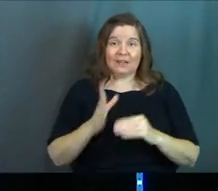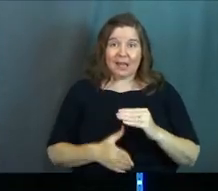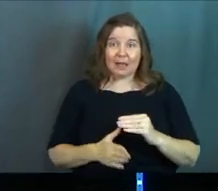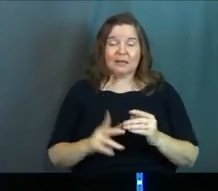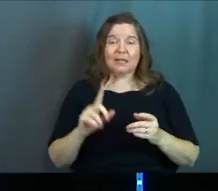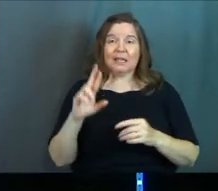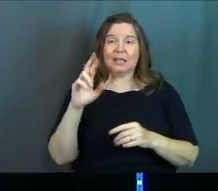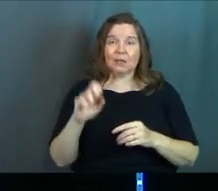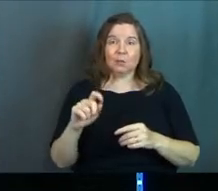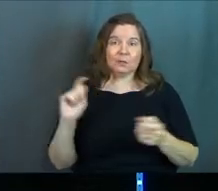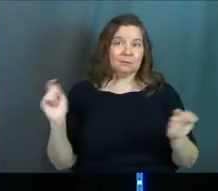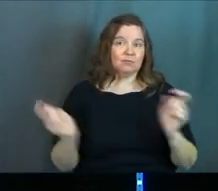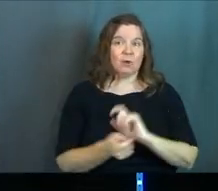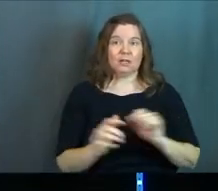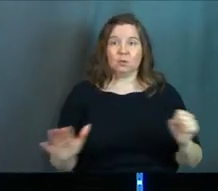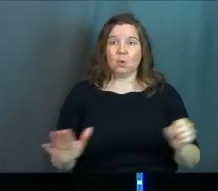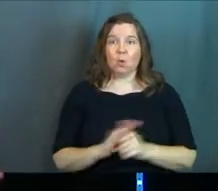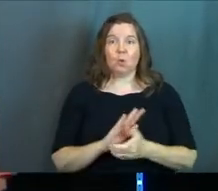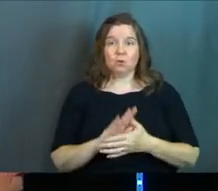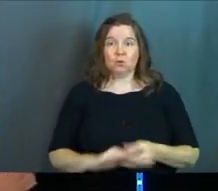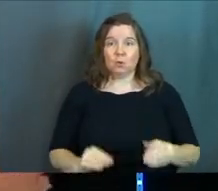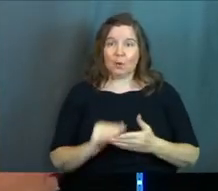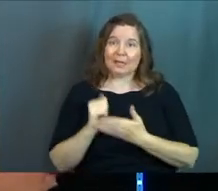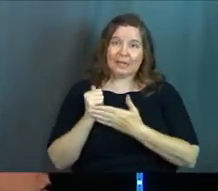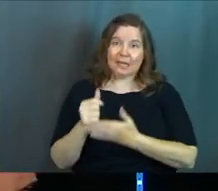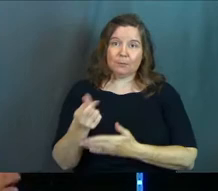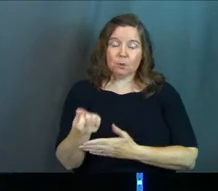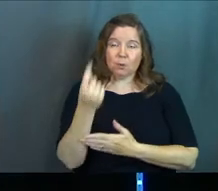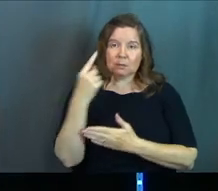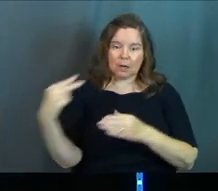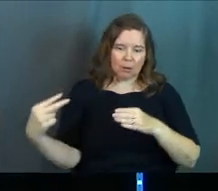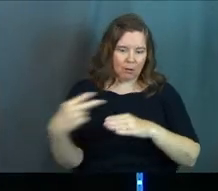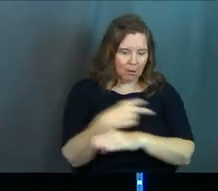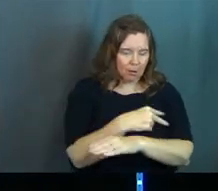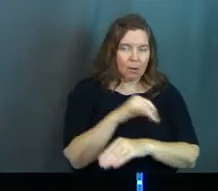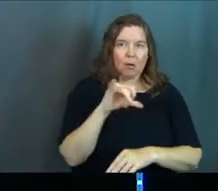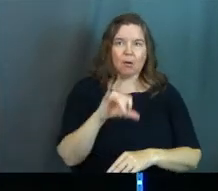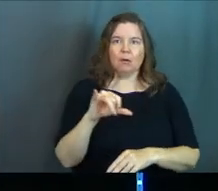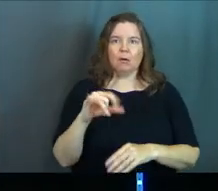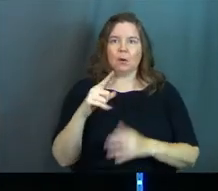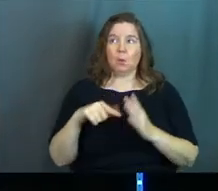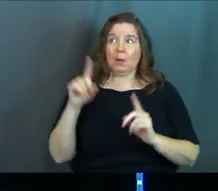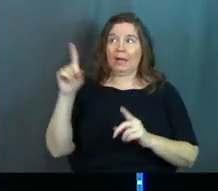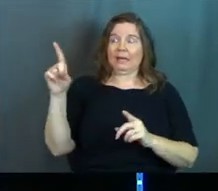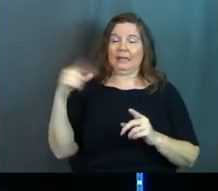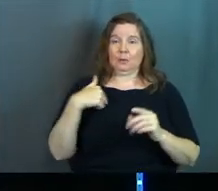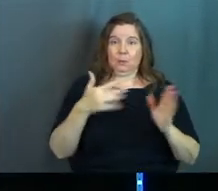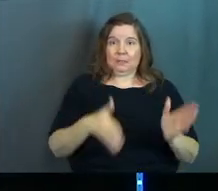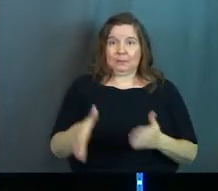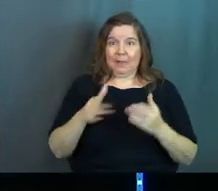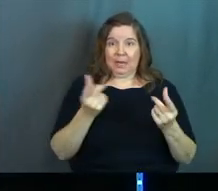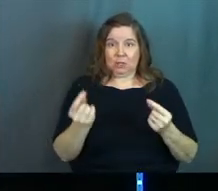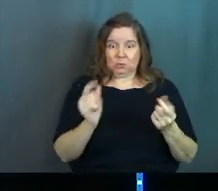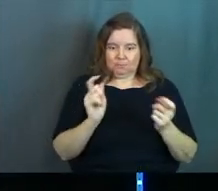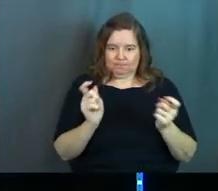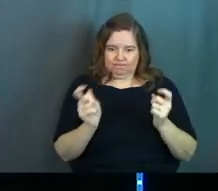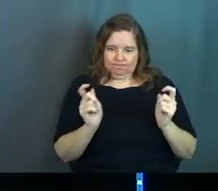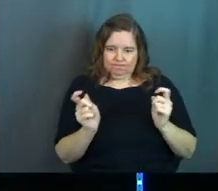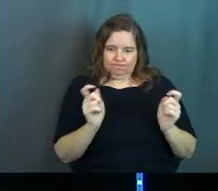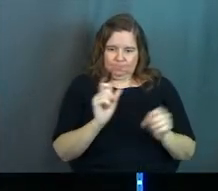saved. He rewrites your whole story. He helps you understand from the very beginning what he had been doing